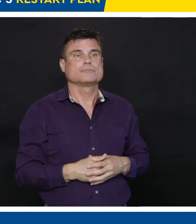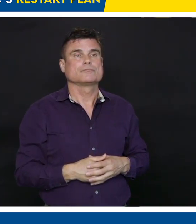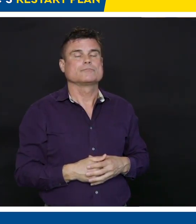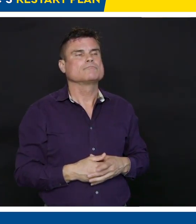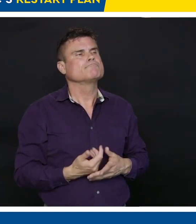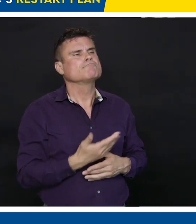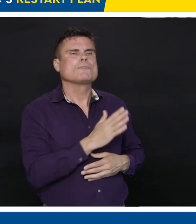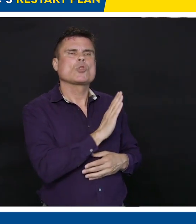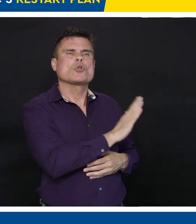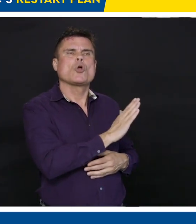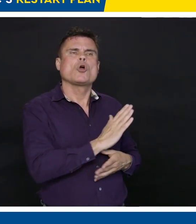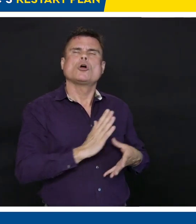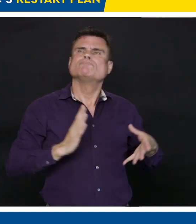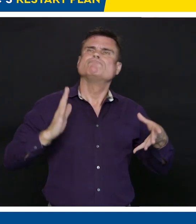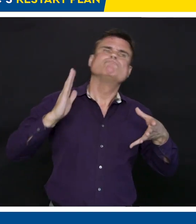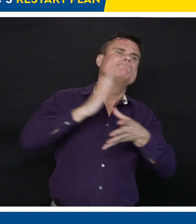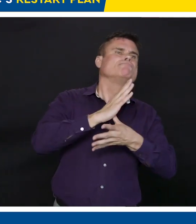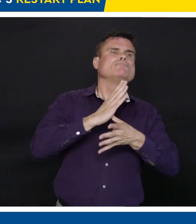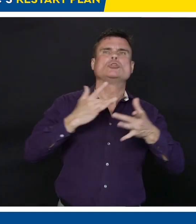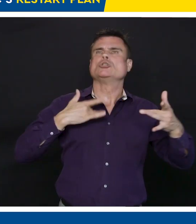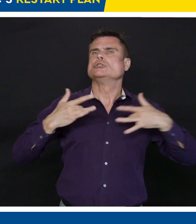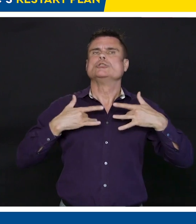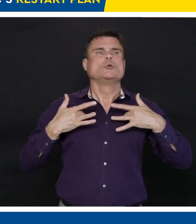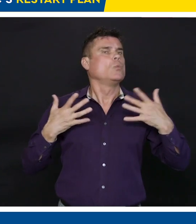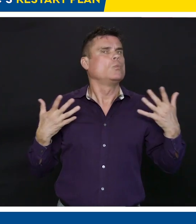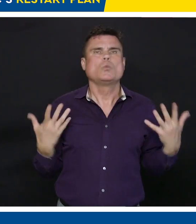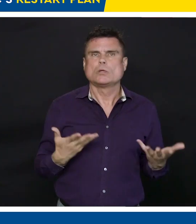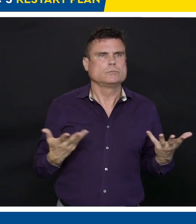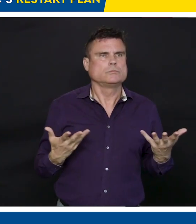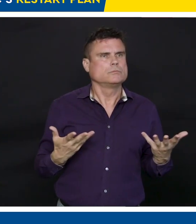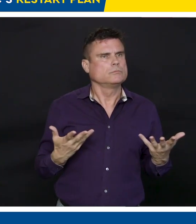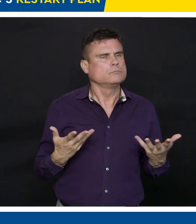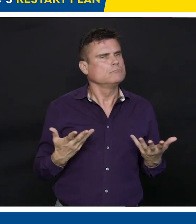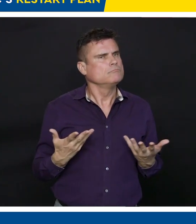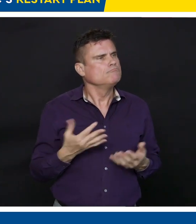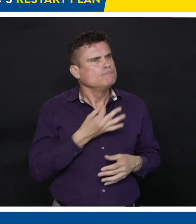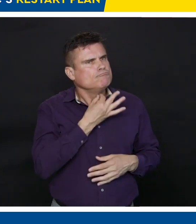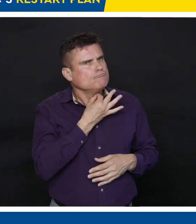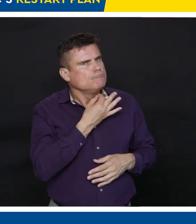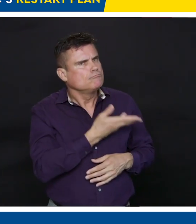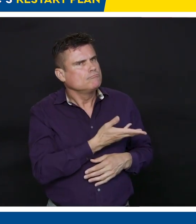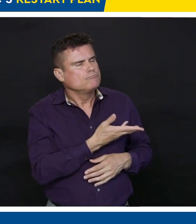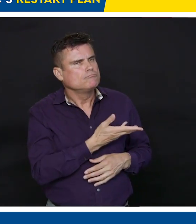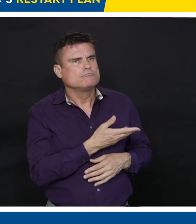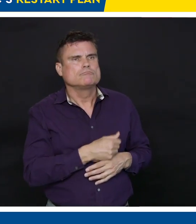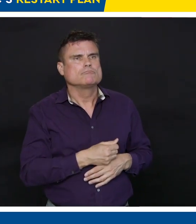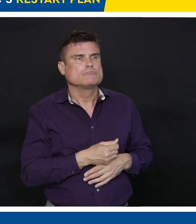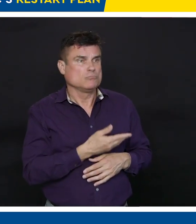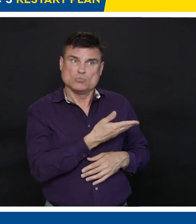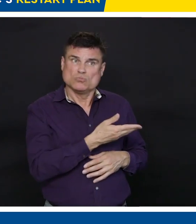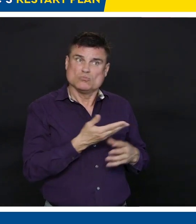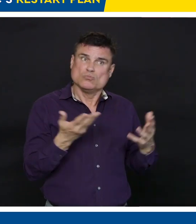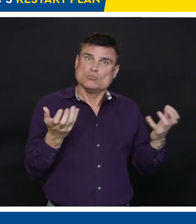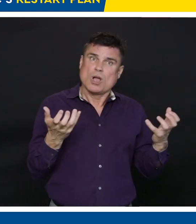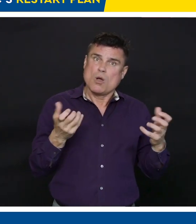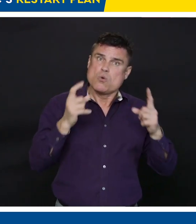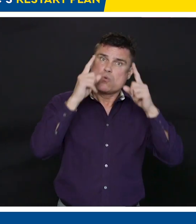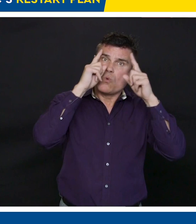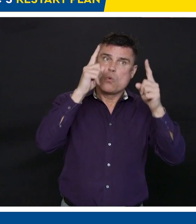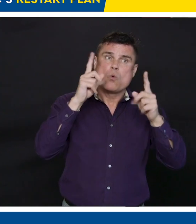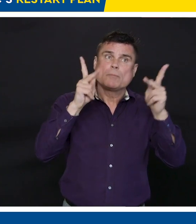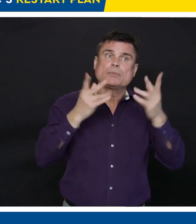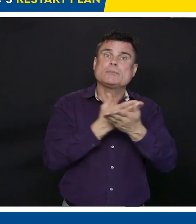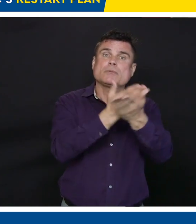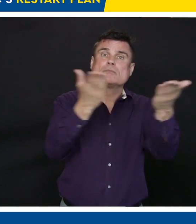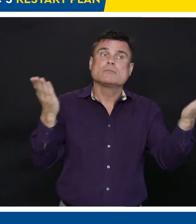people are going to stay home when sick? it to have that backup in place for, as Justine says, people who are working, you know,